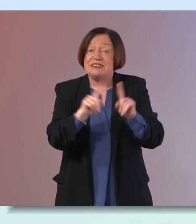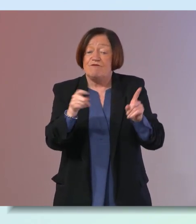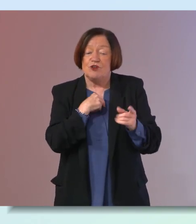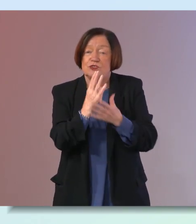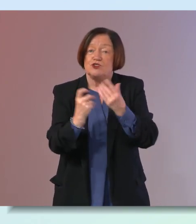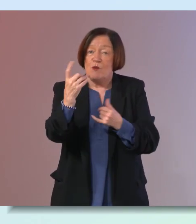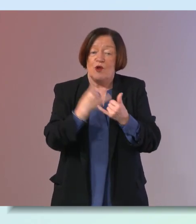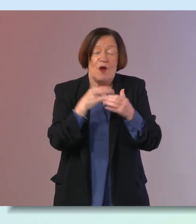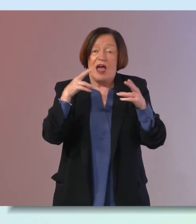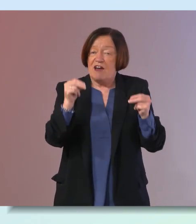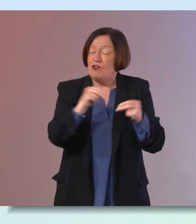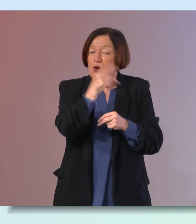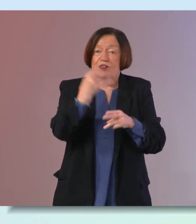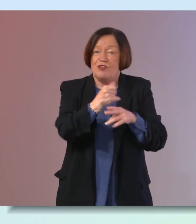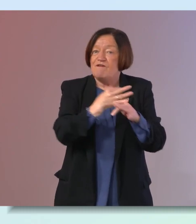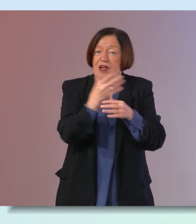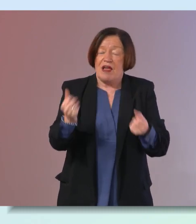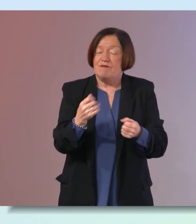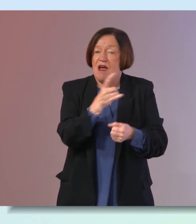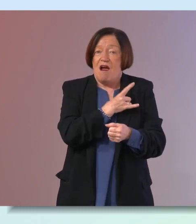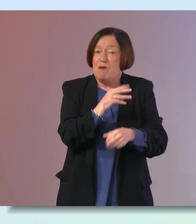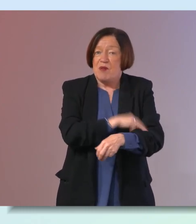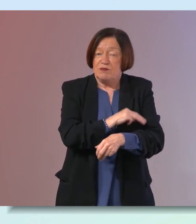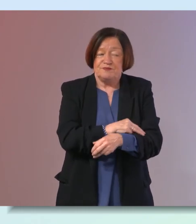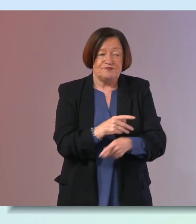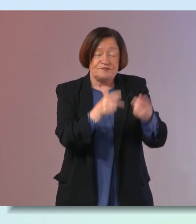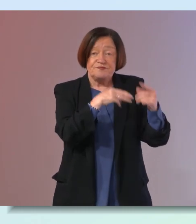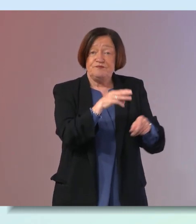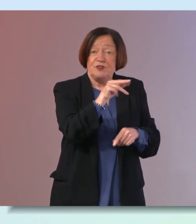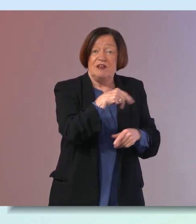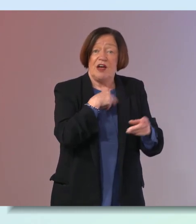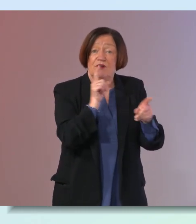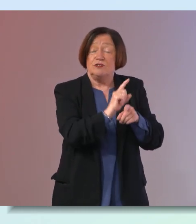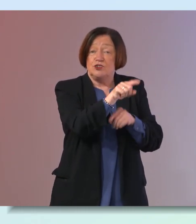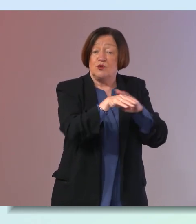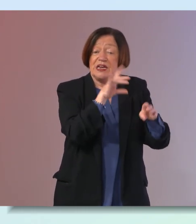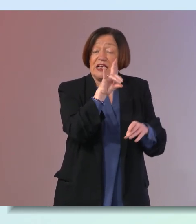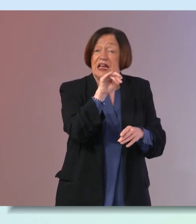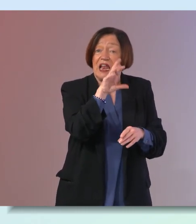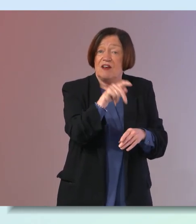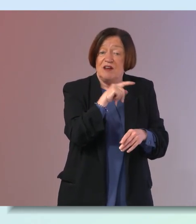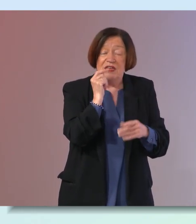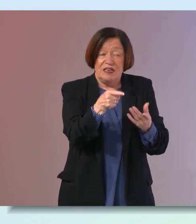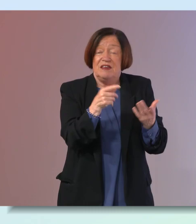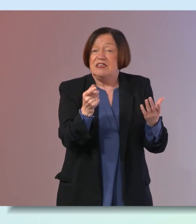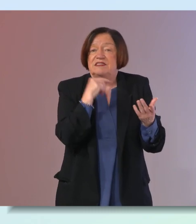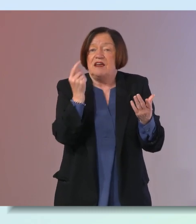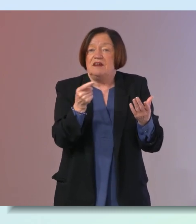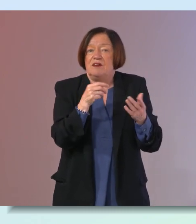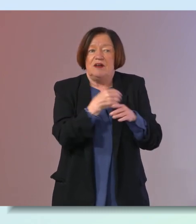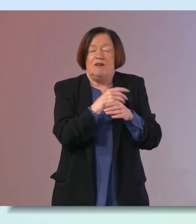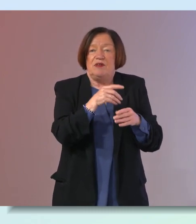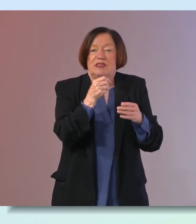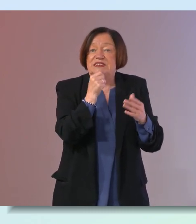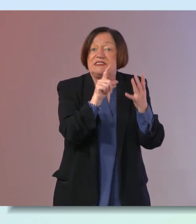somebody where no one in the family suffers from heart disease disease so if i went to you with cholesterol of say six let's just say high seven